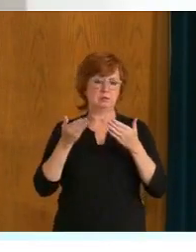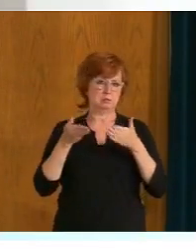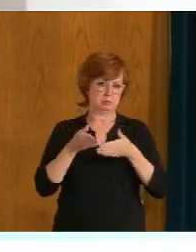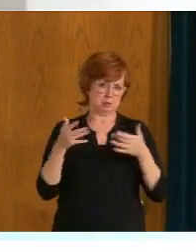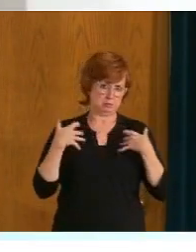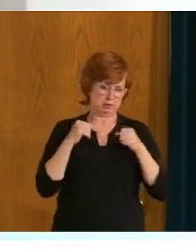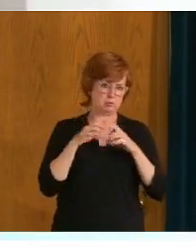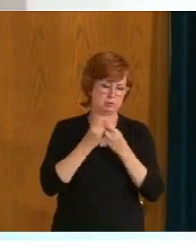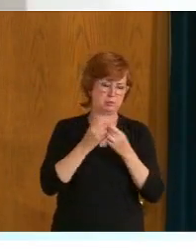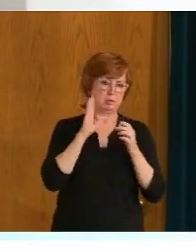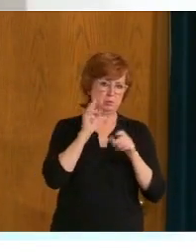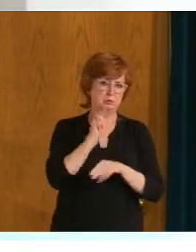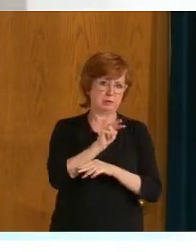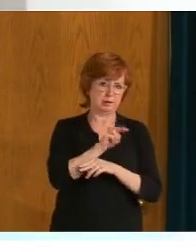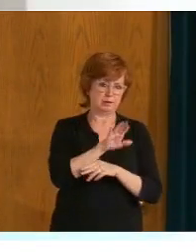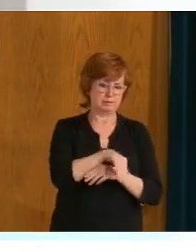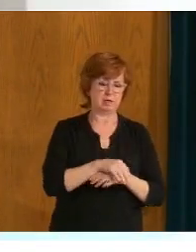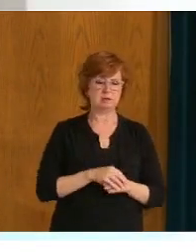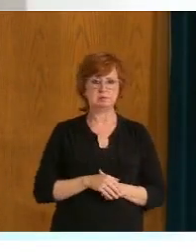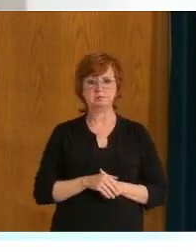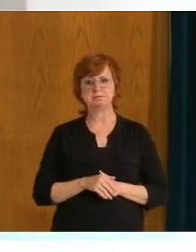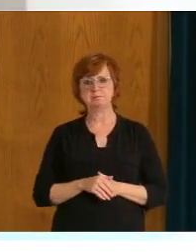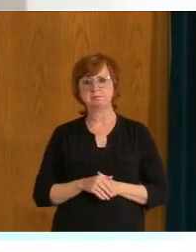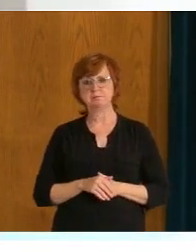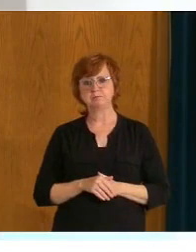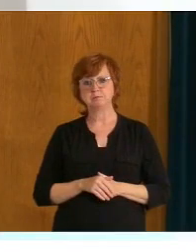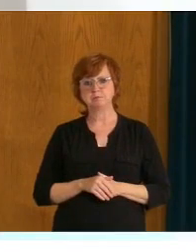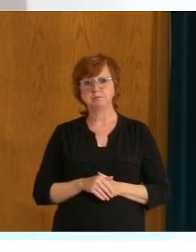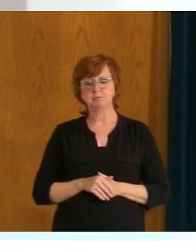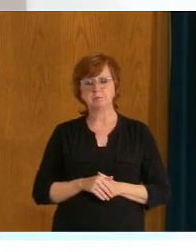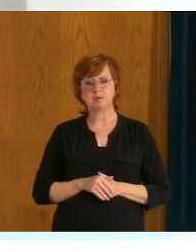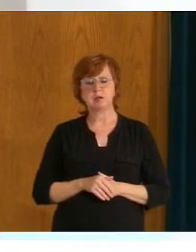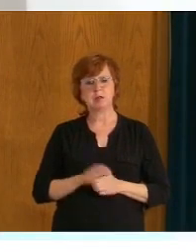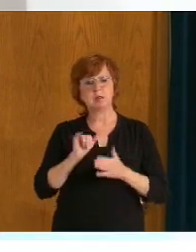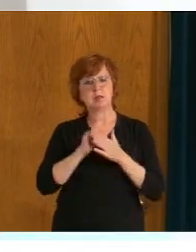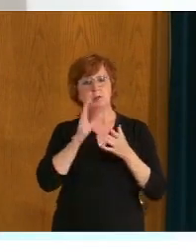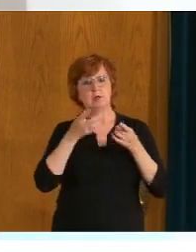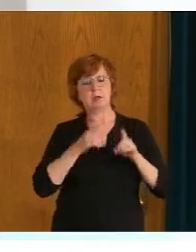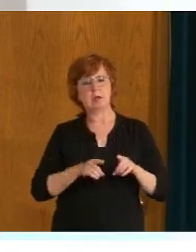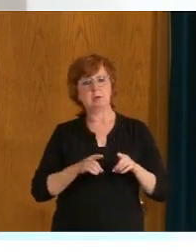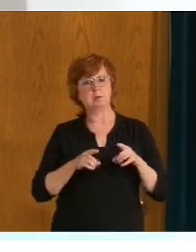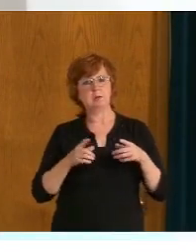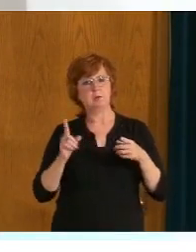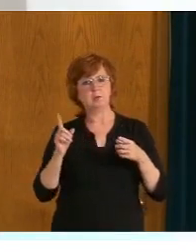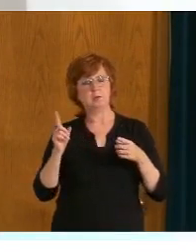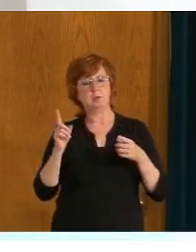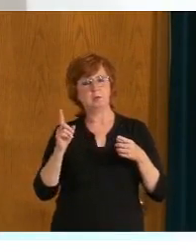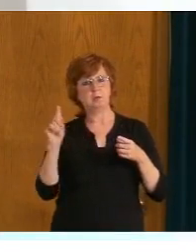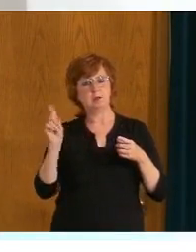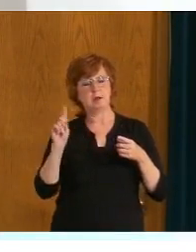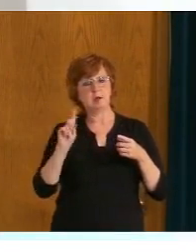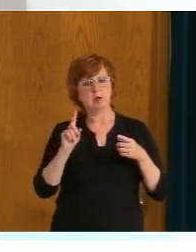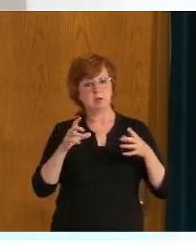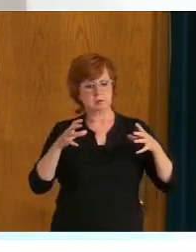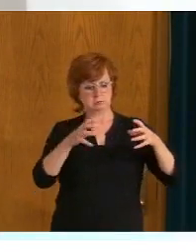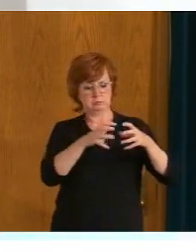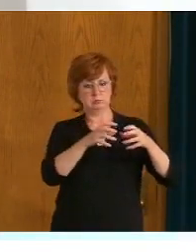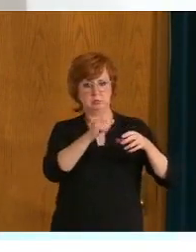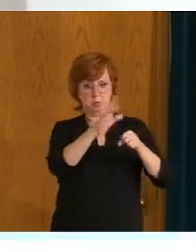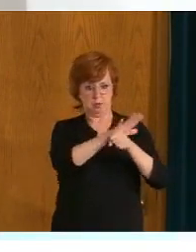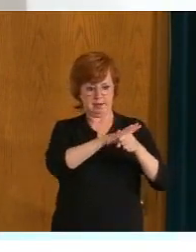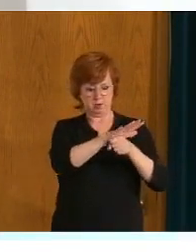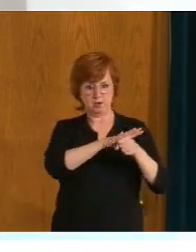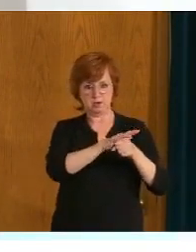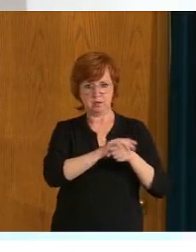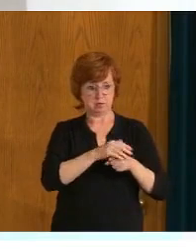and respond to localized outbreaks, which are likely to happen more when they are gatherings or pockets of individuals who are